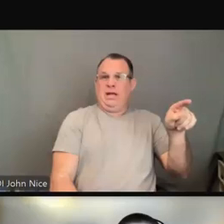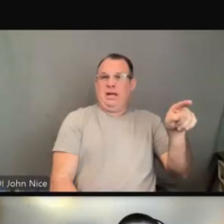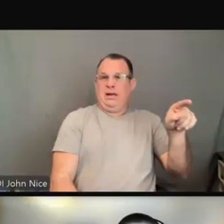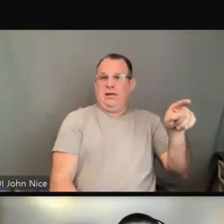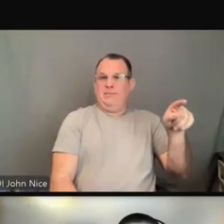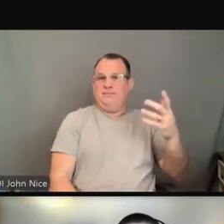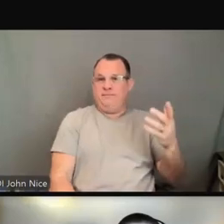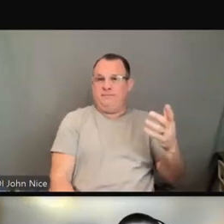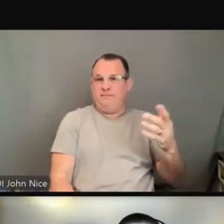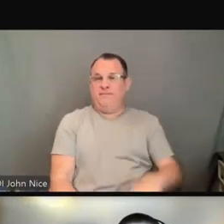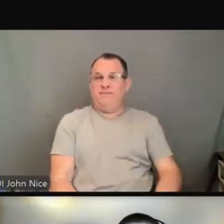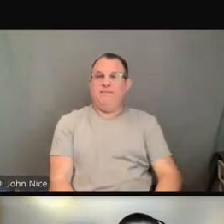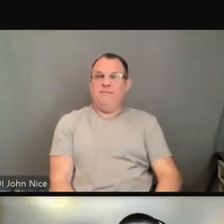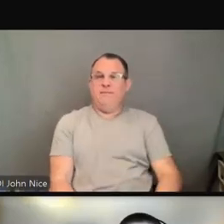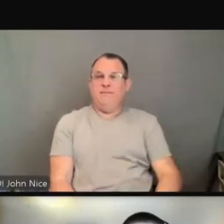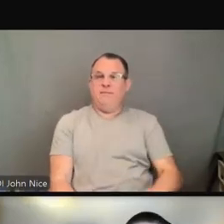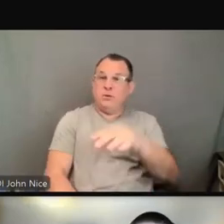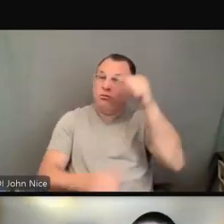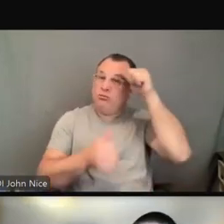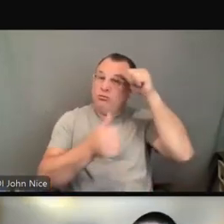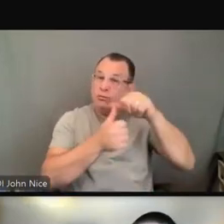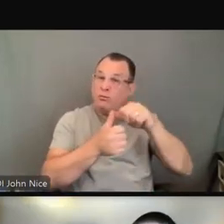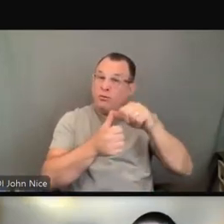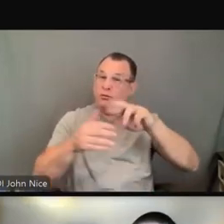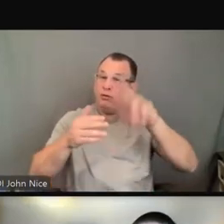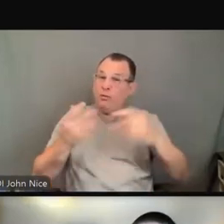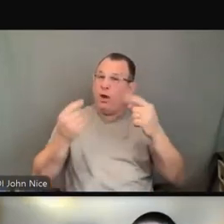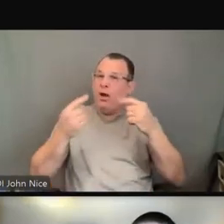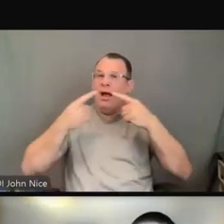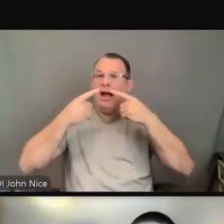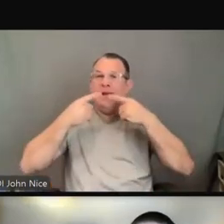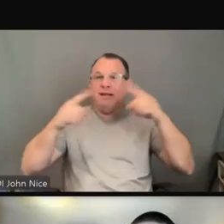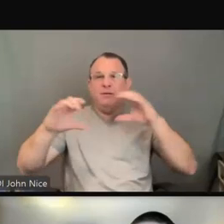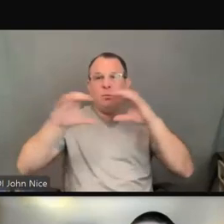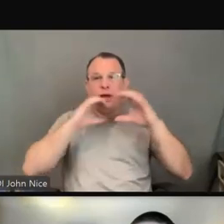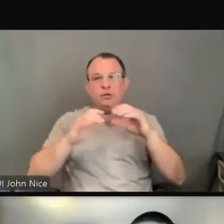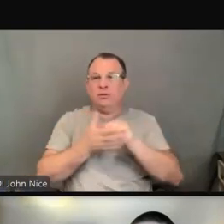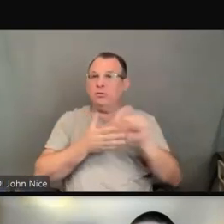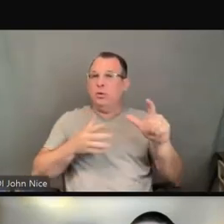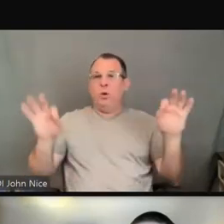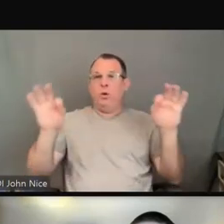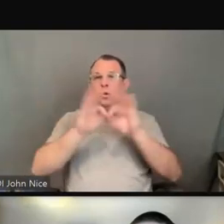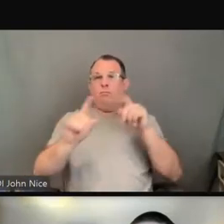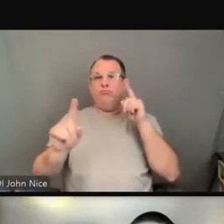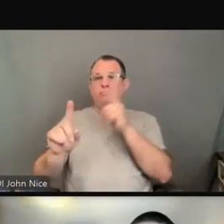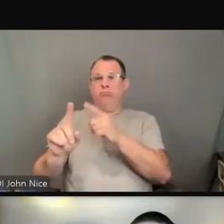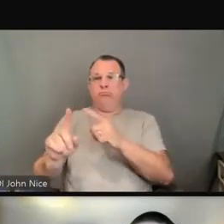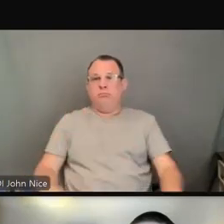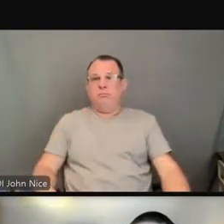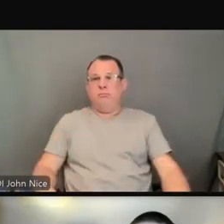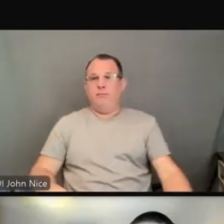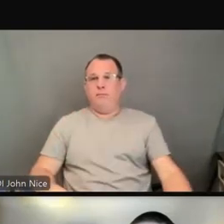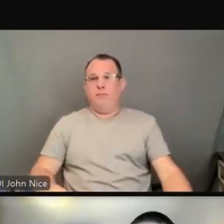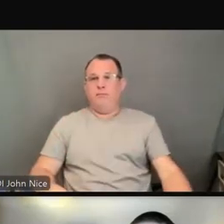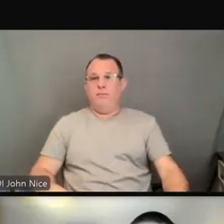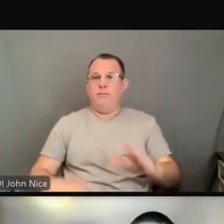The third question here is, what if the patient